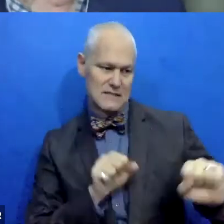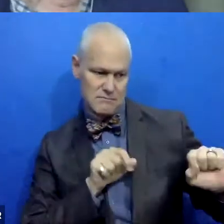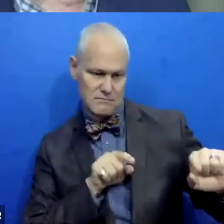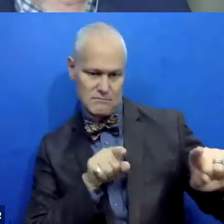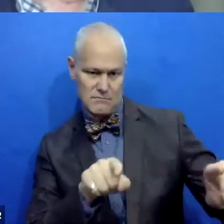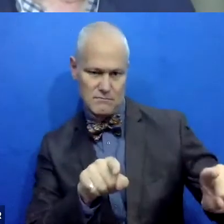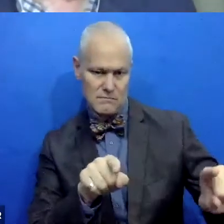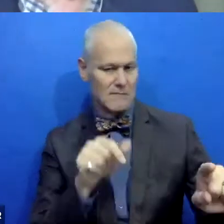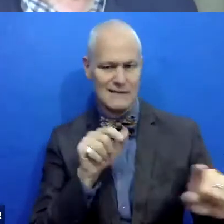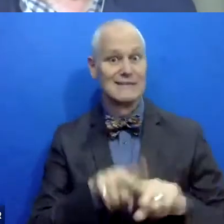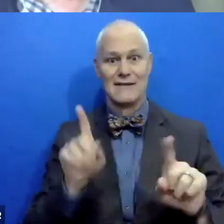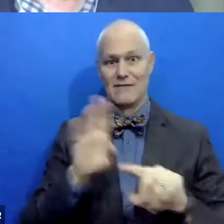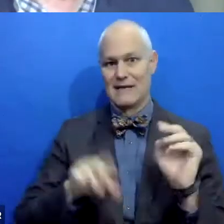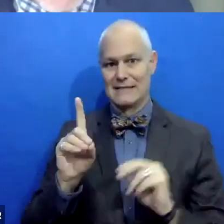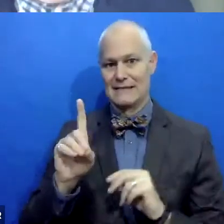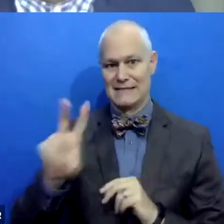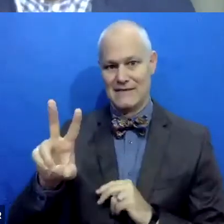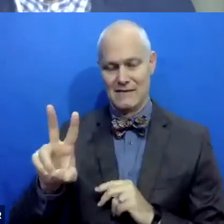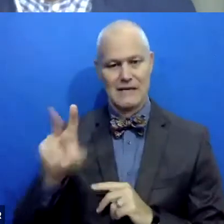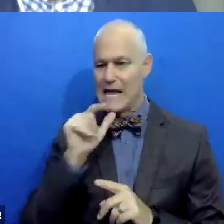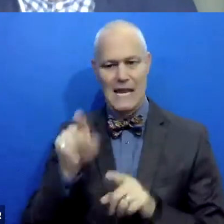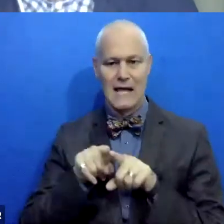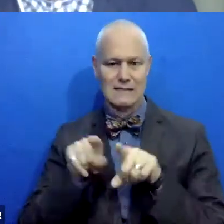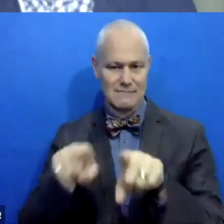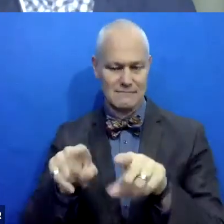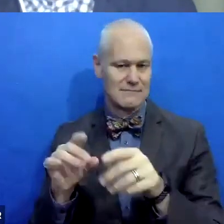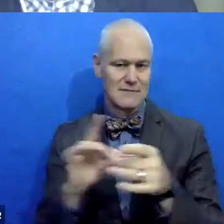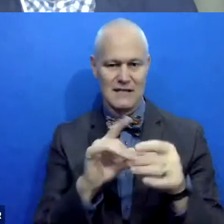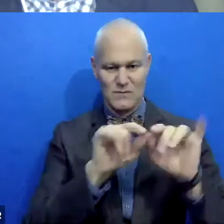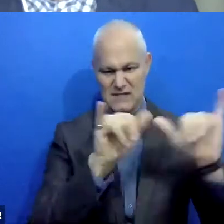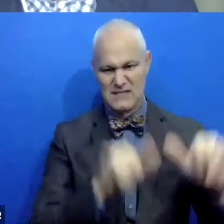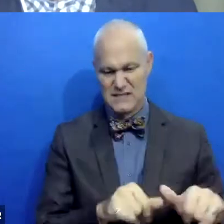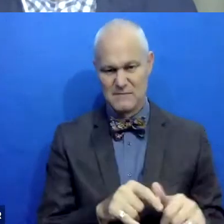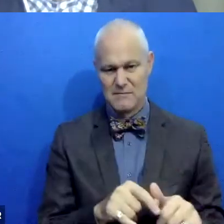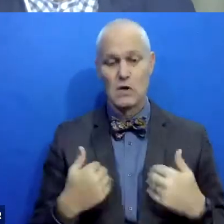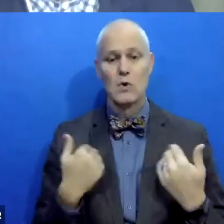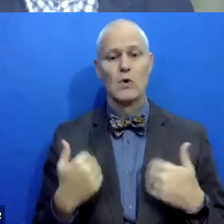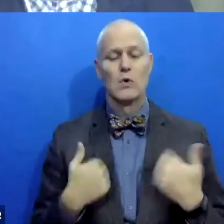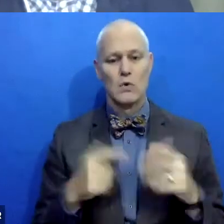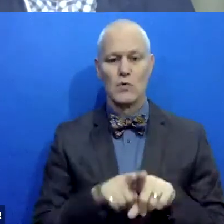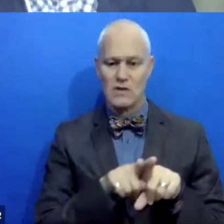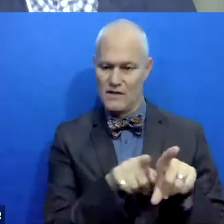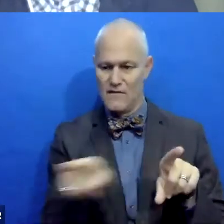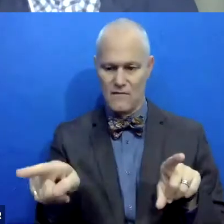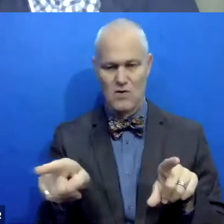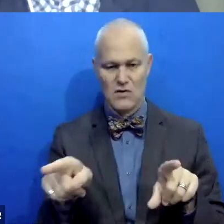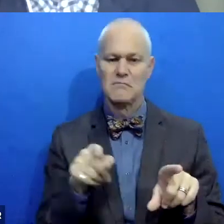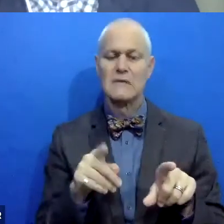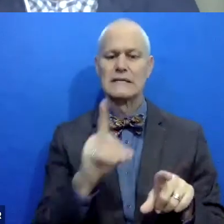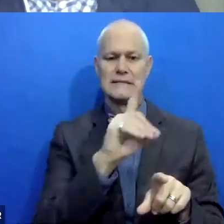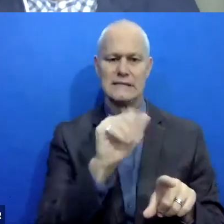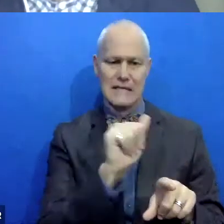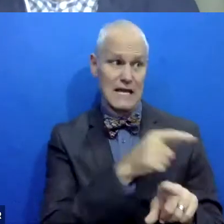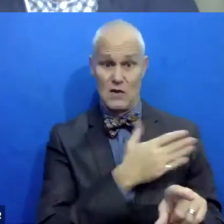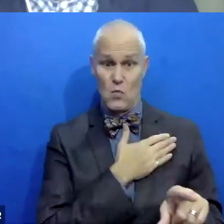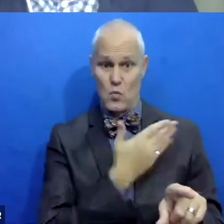DV work at all, right? Which is not systems, uh, connected. Um, so the youth diversion context, uh, we work with DAs who are willing